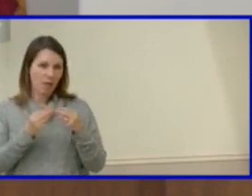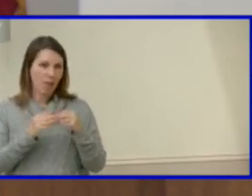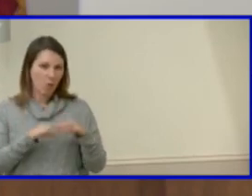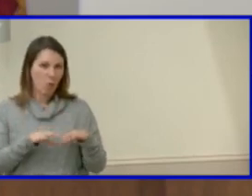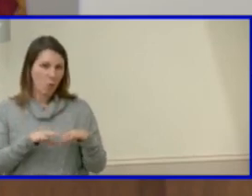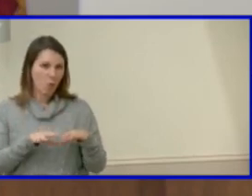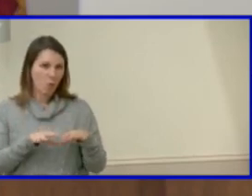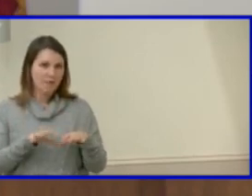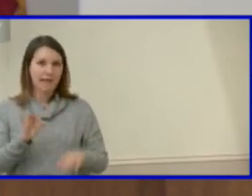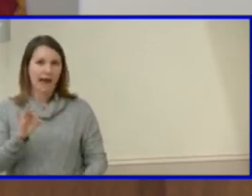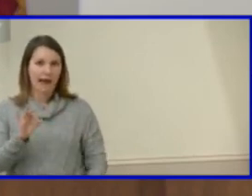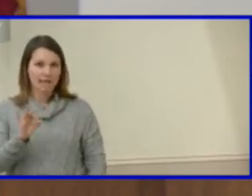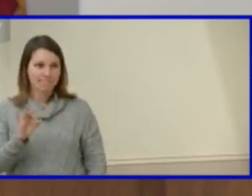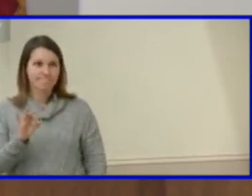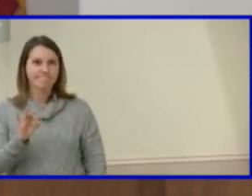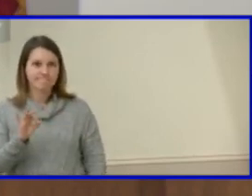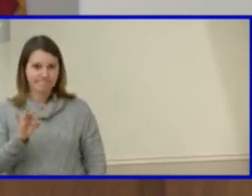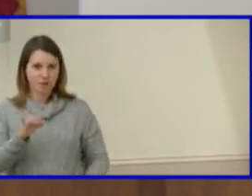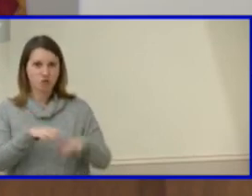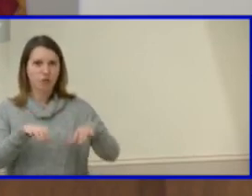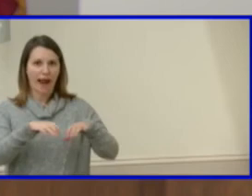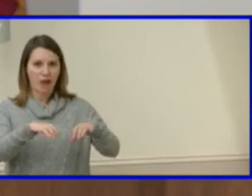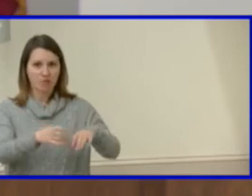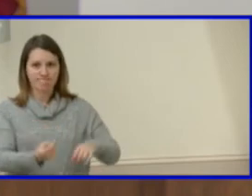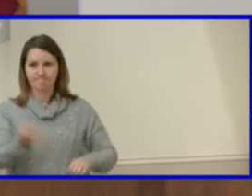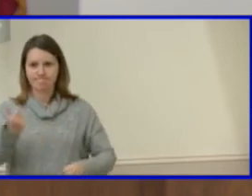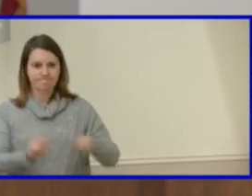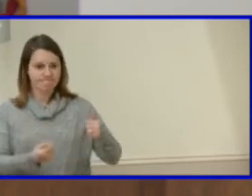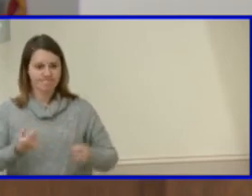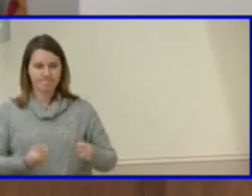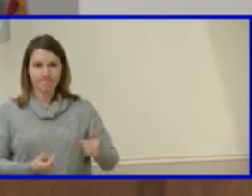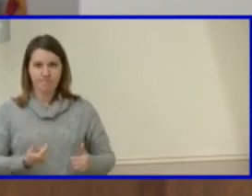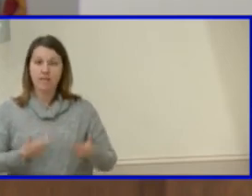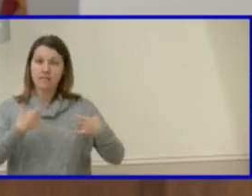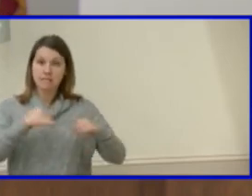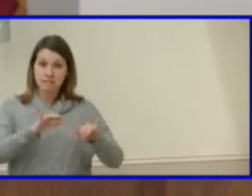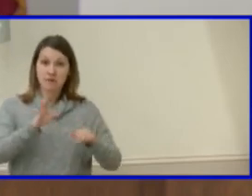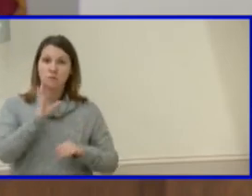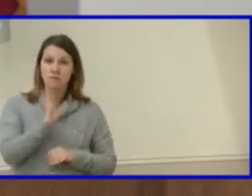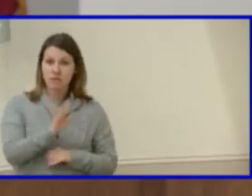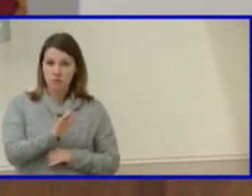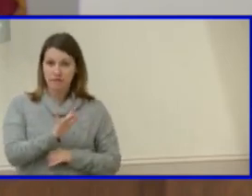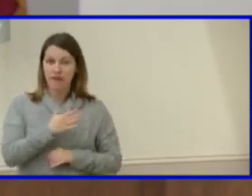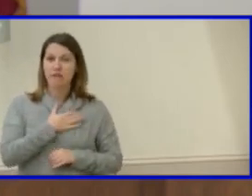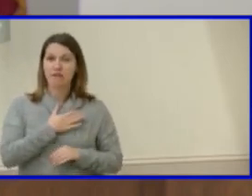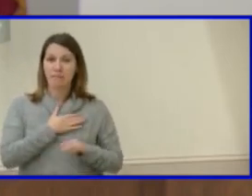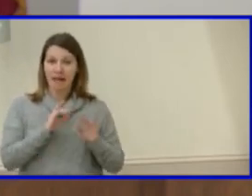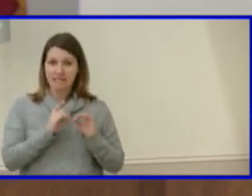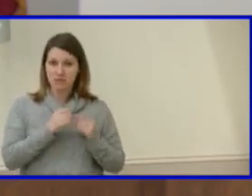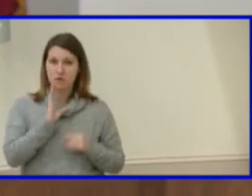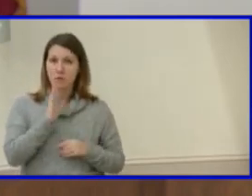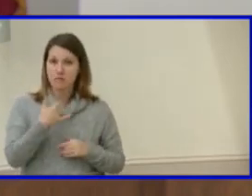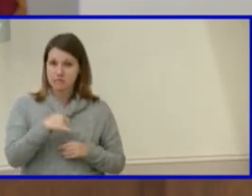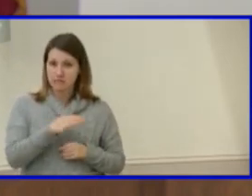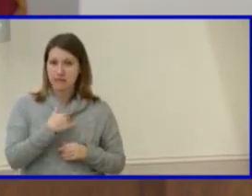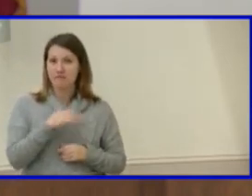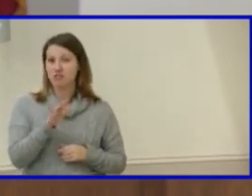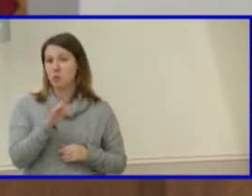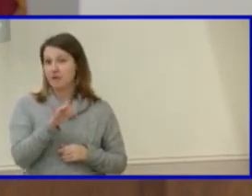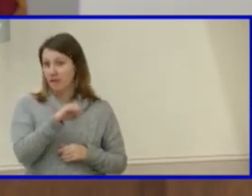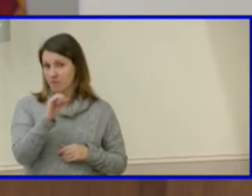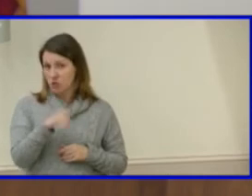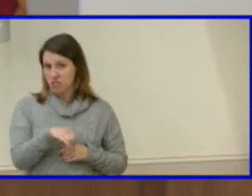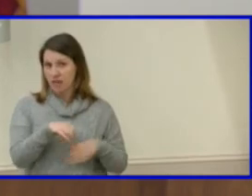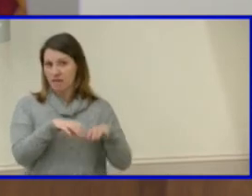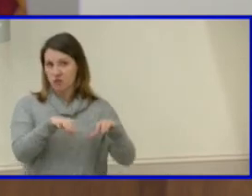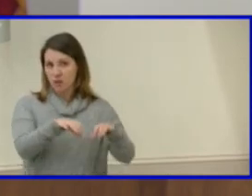nine trailers right nine and we'll still have 25 my district will still have 25 of the trailers in